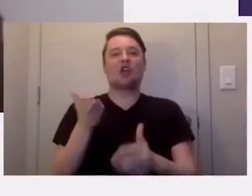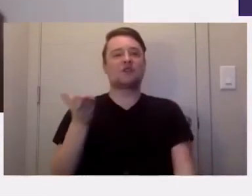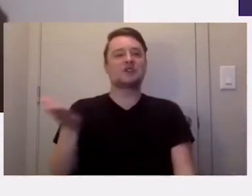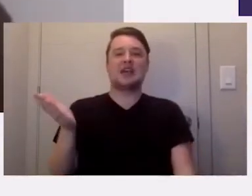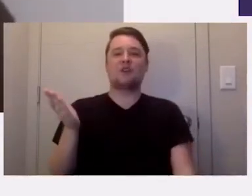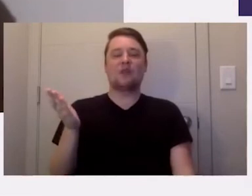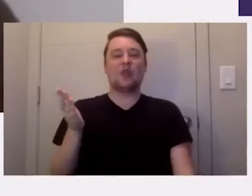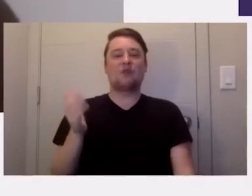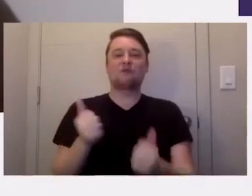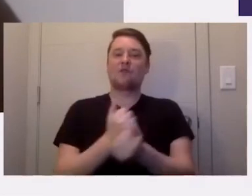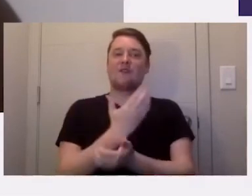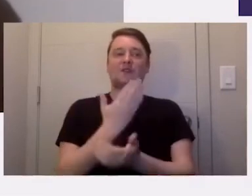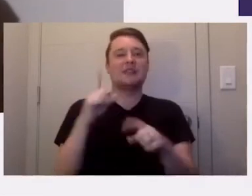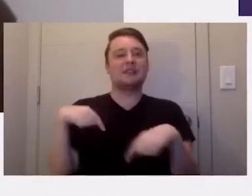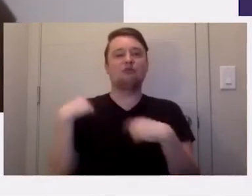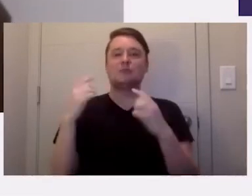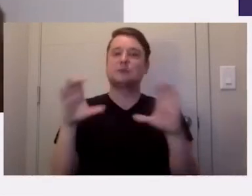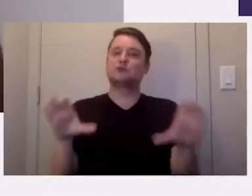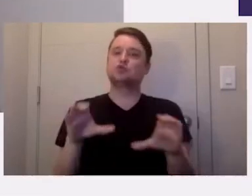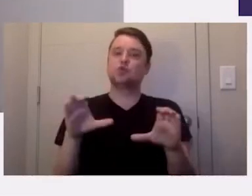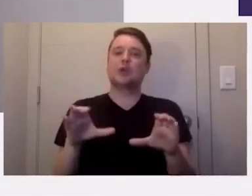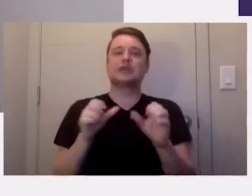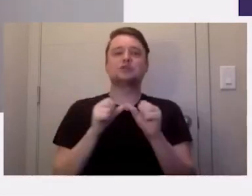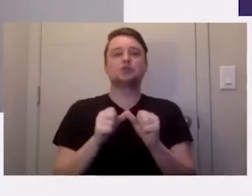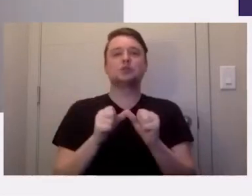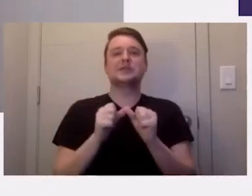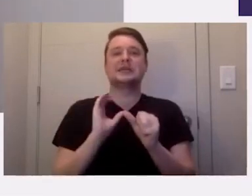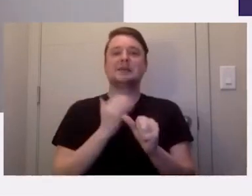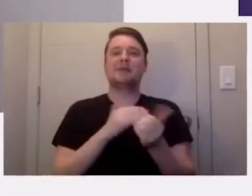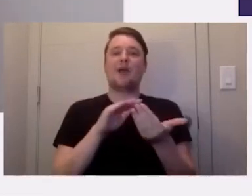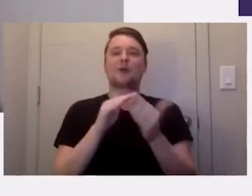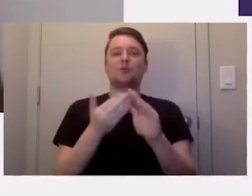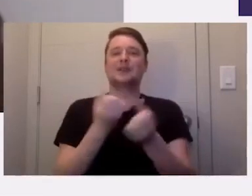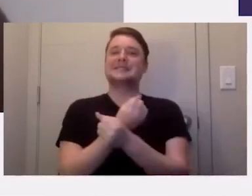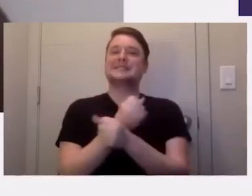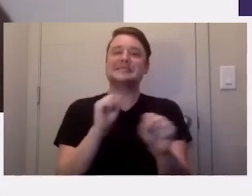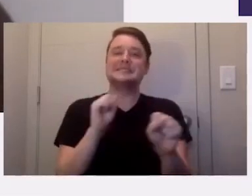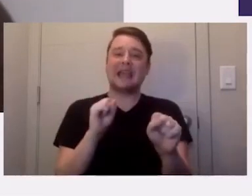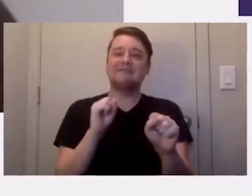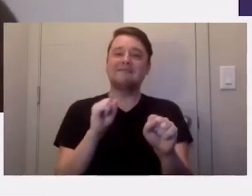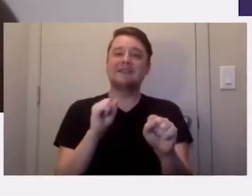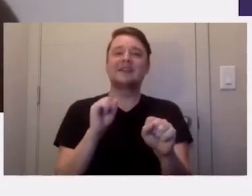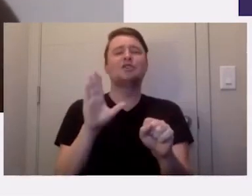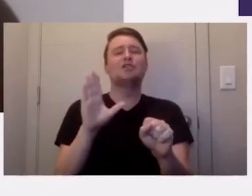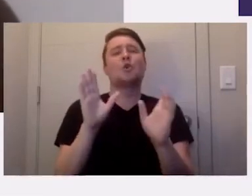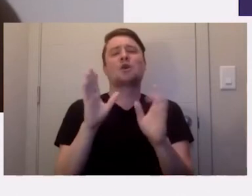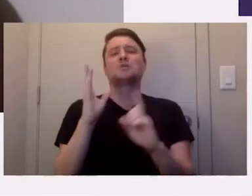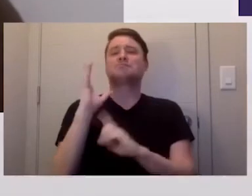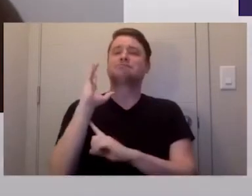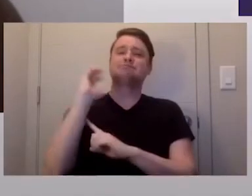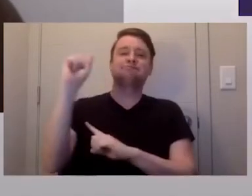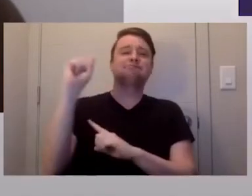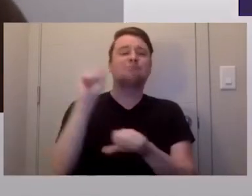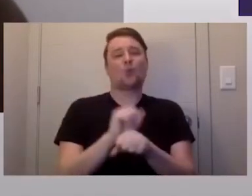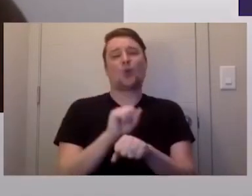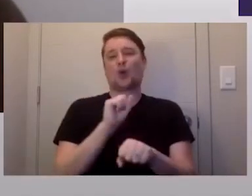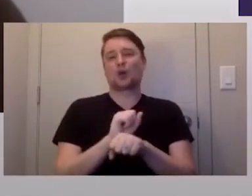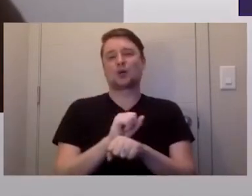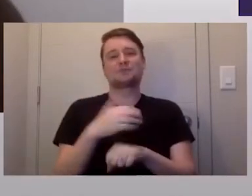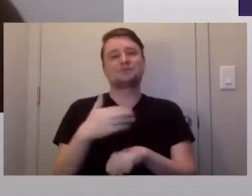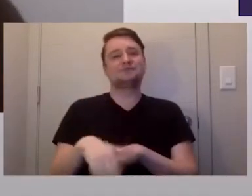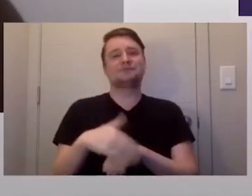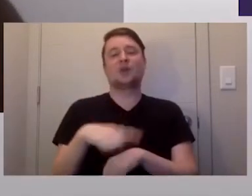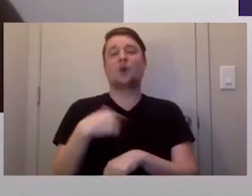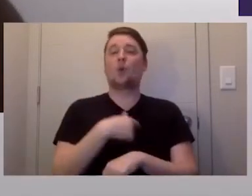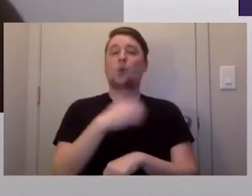for everything that you're doing to keep our communities safe and the incredible work that you do. We know this has